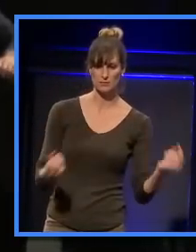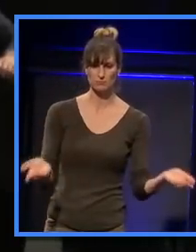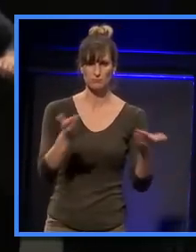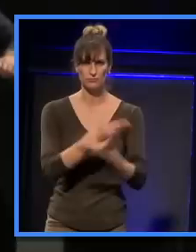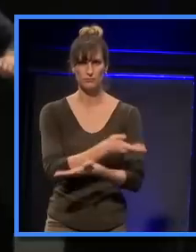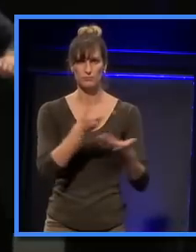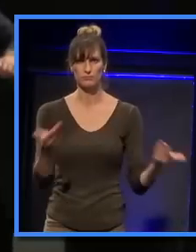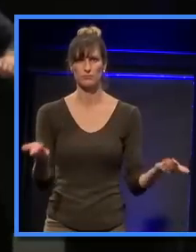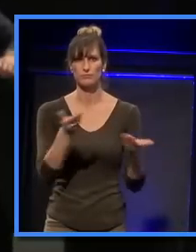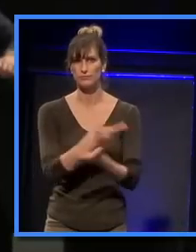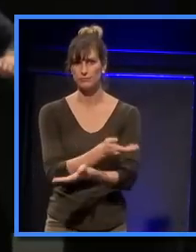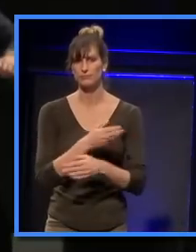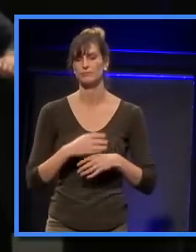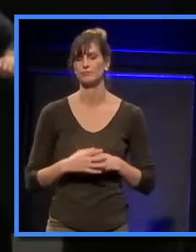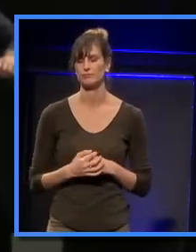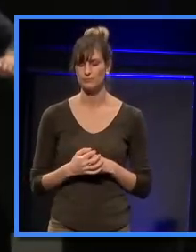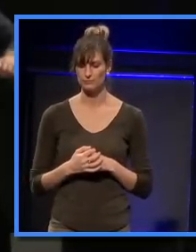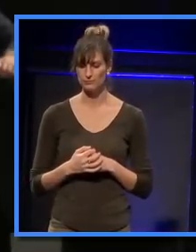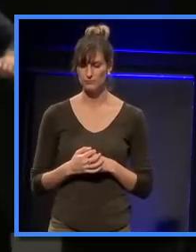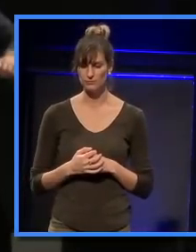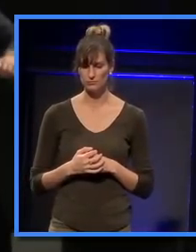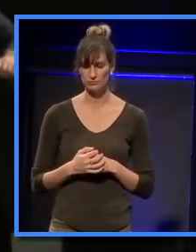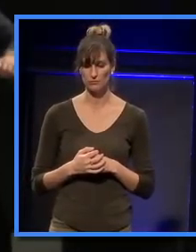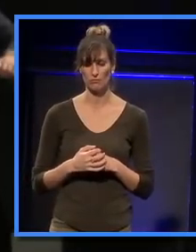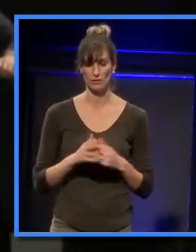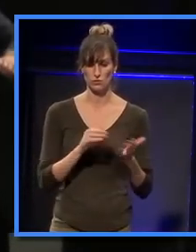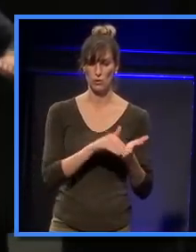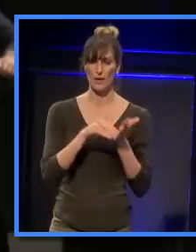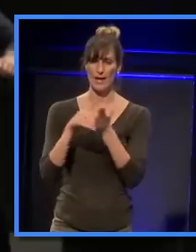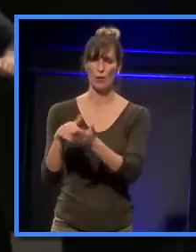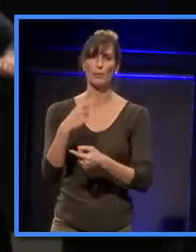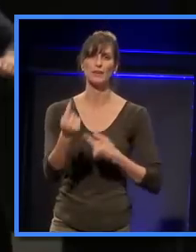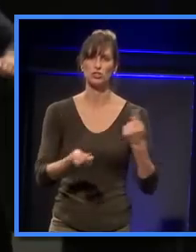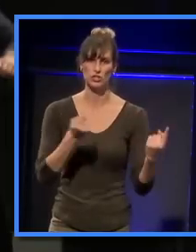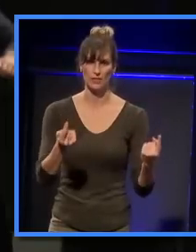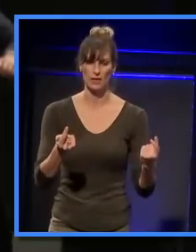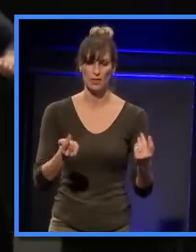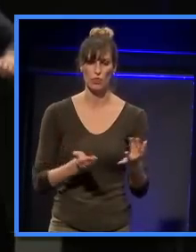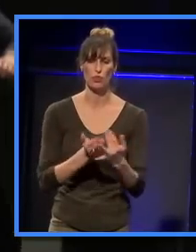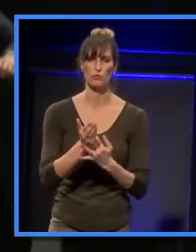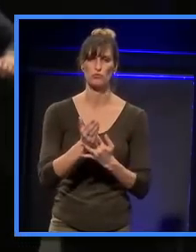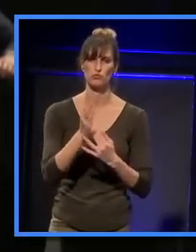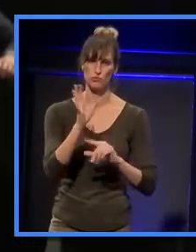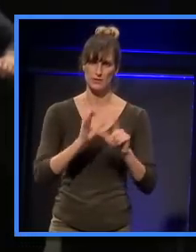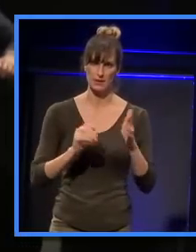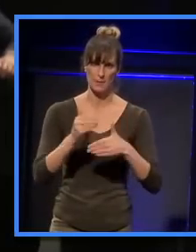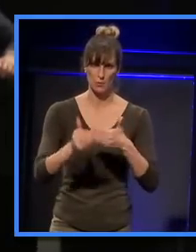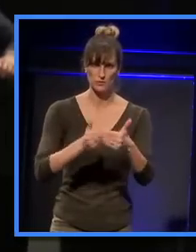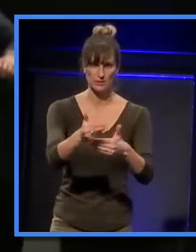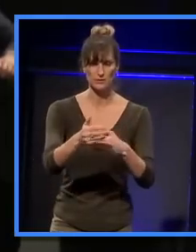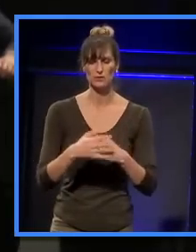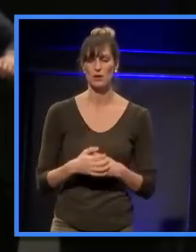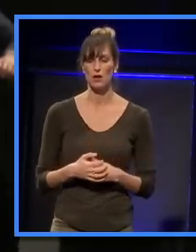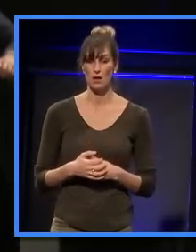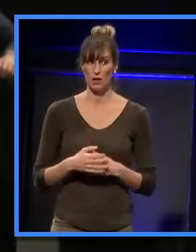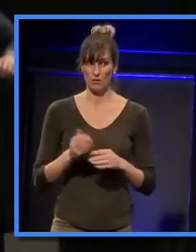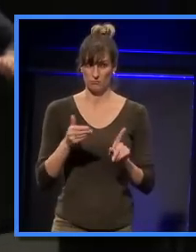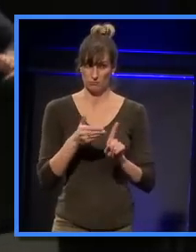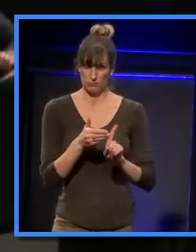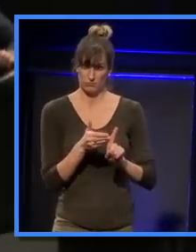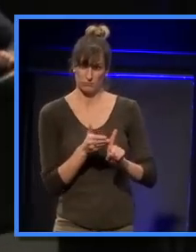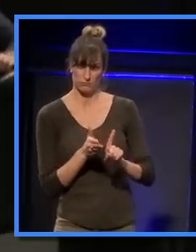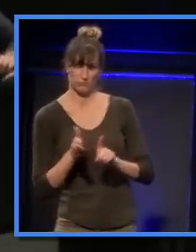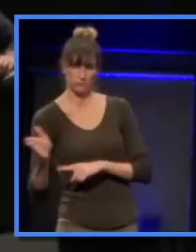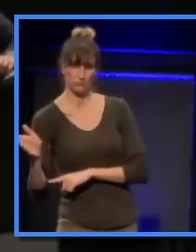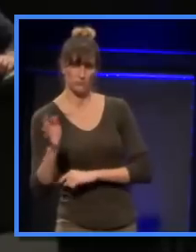to help them in their design processes, yeah. Not that I want to take it away from architecture, but I think that